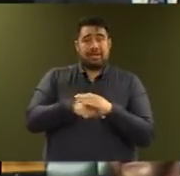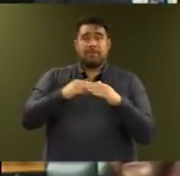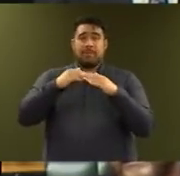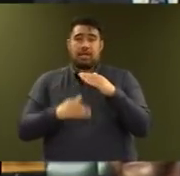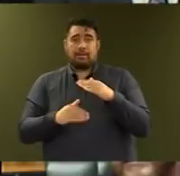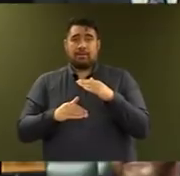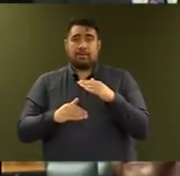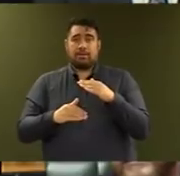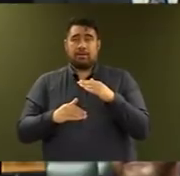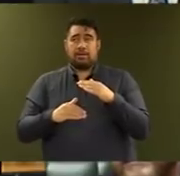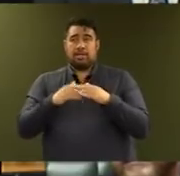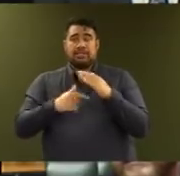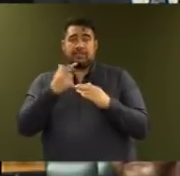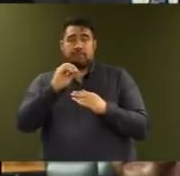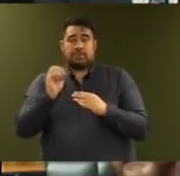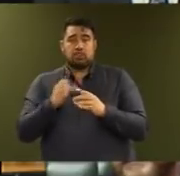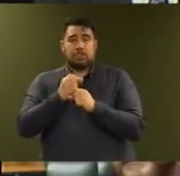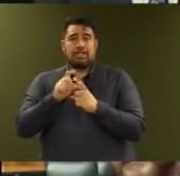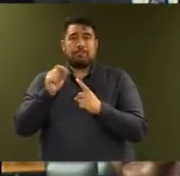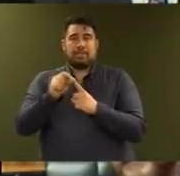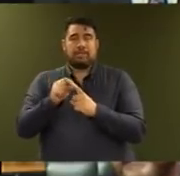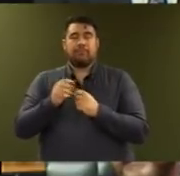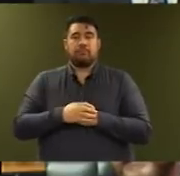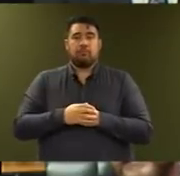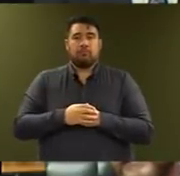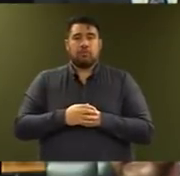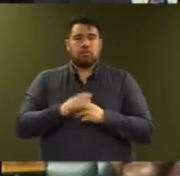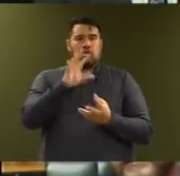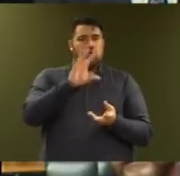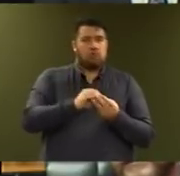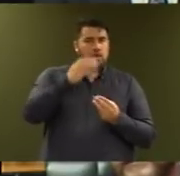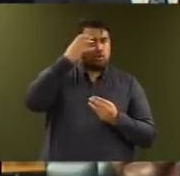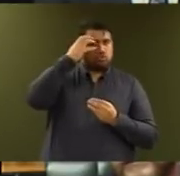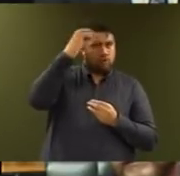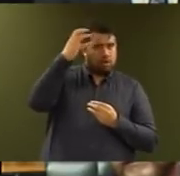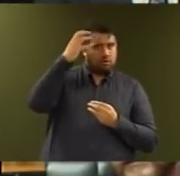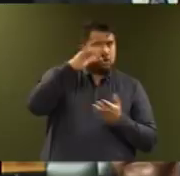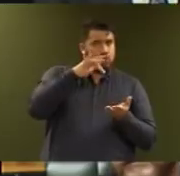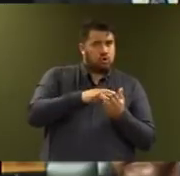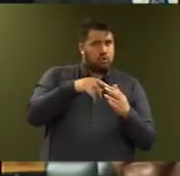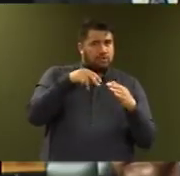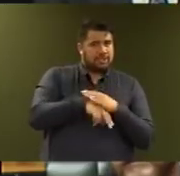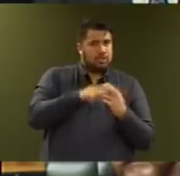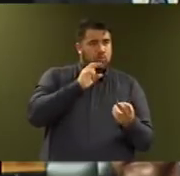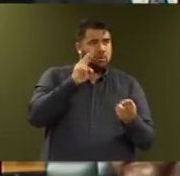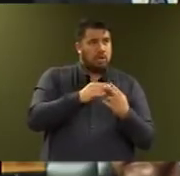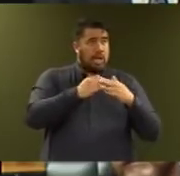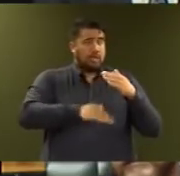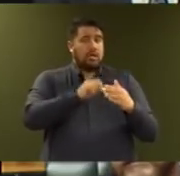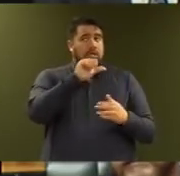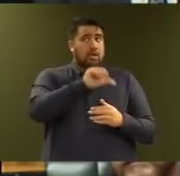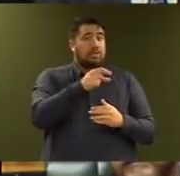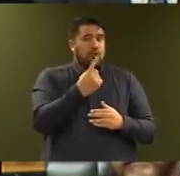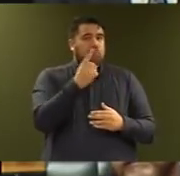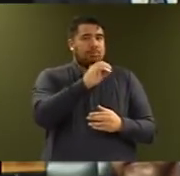of taking office. The Treasury forecasts that net core crown debt will reduce to 19.1 per cent of GDP by 2021